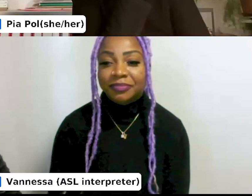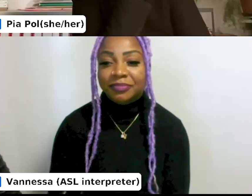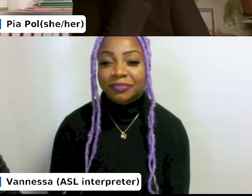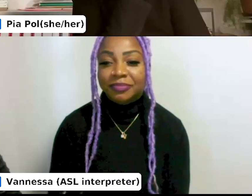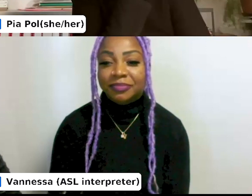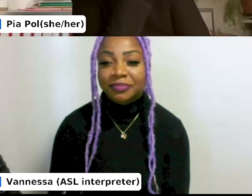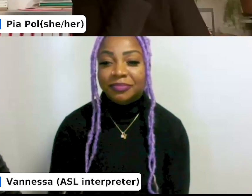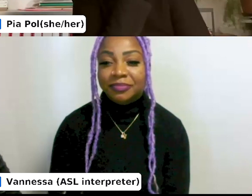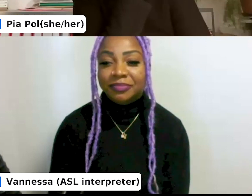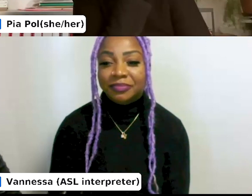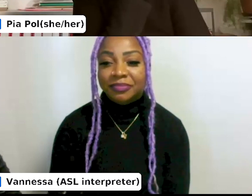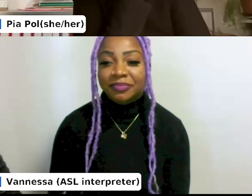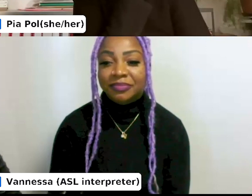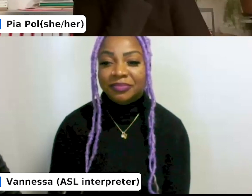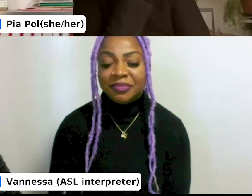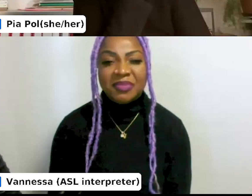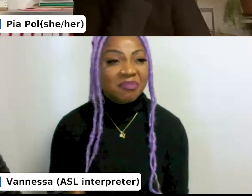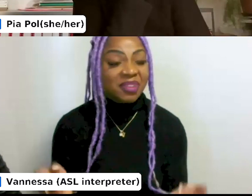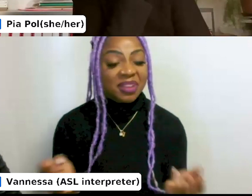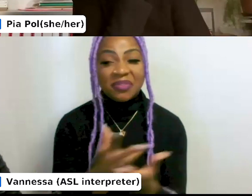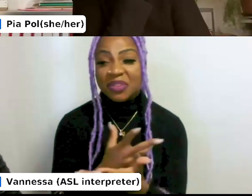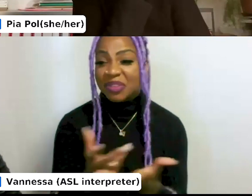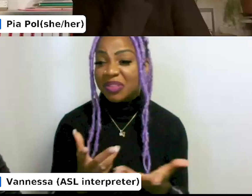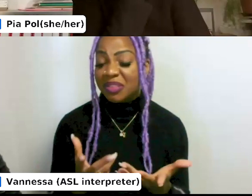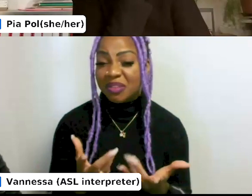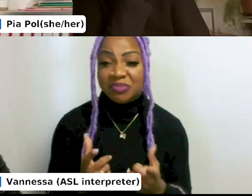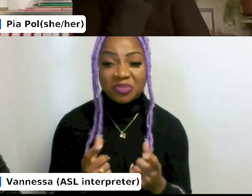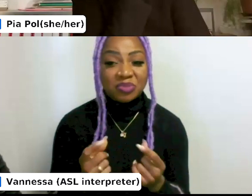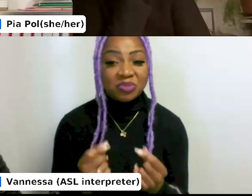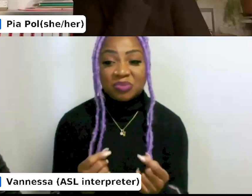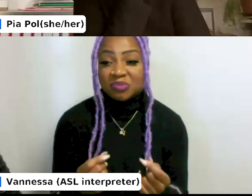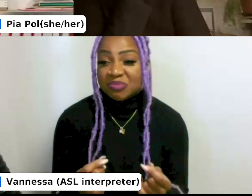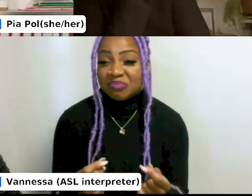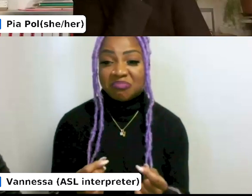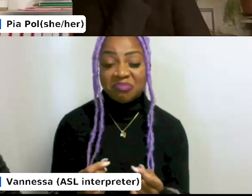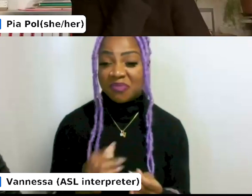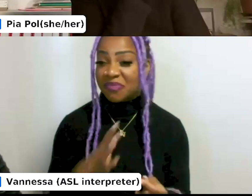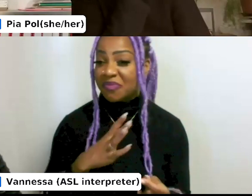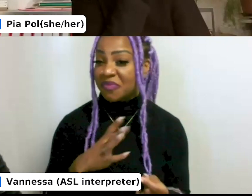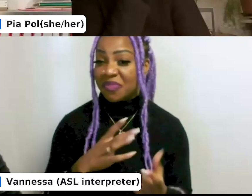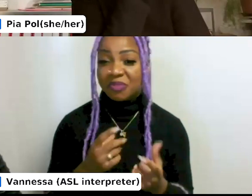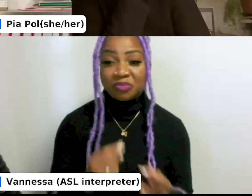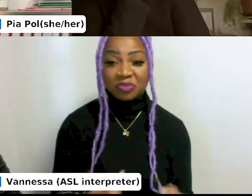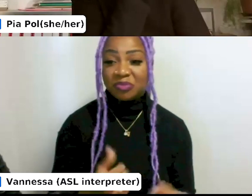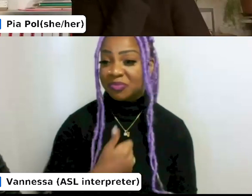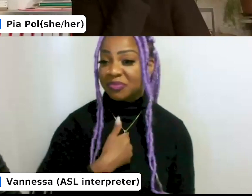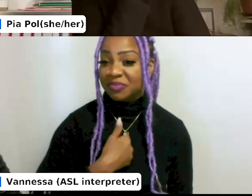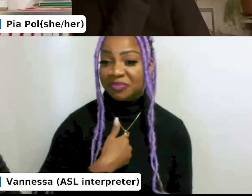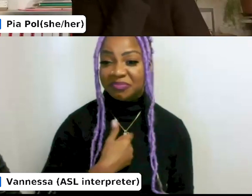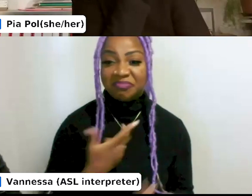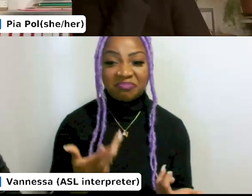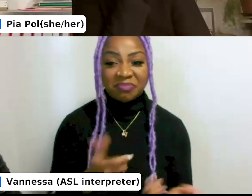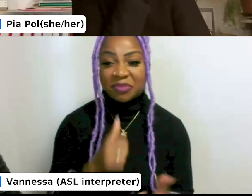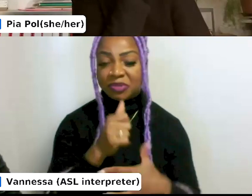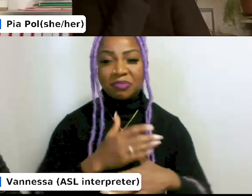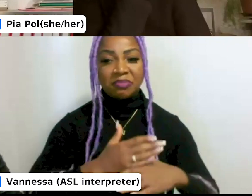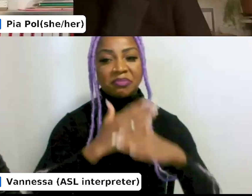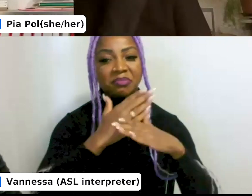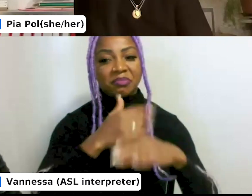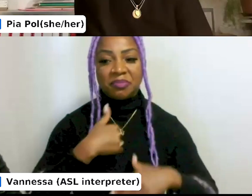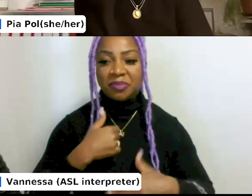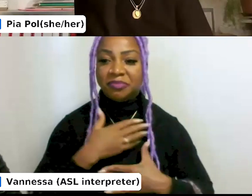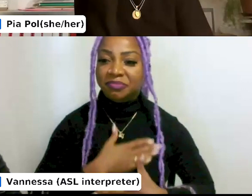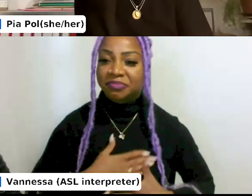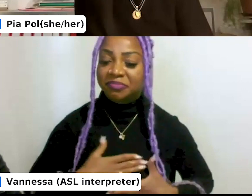not want to do myself. I don't see it as like a obstacle or something I would want to. Yeah. You know, I like to